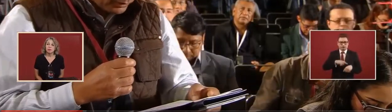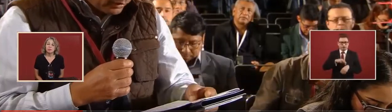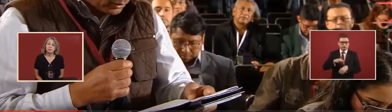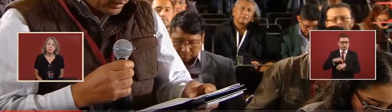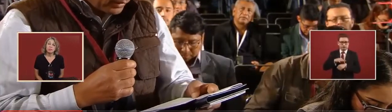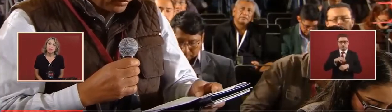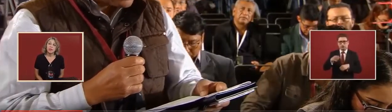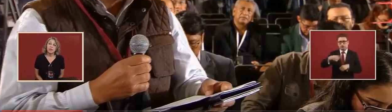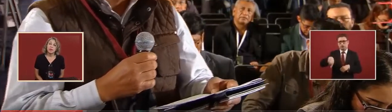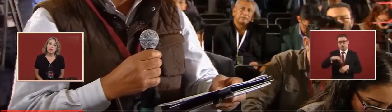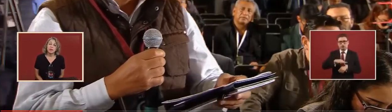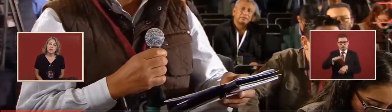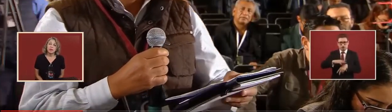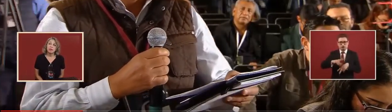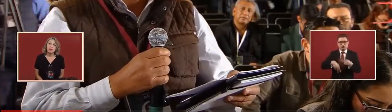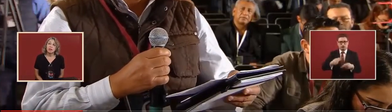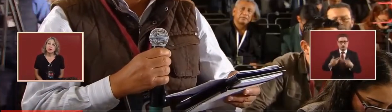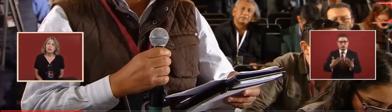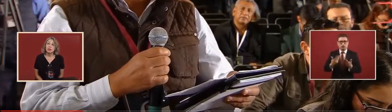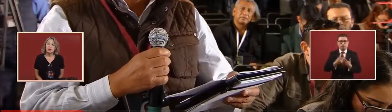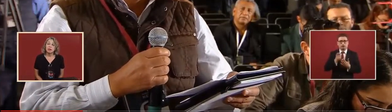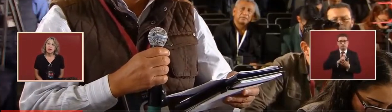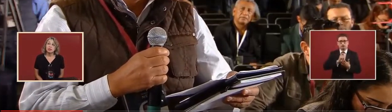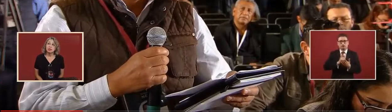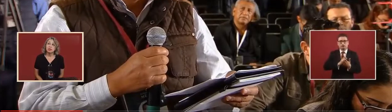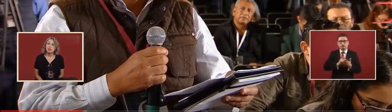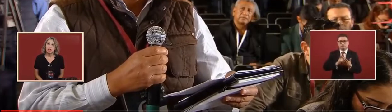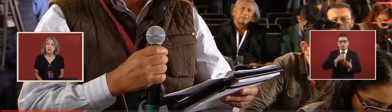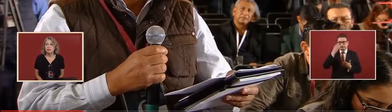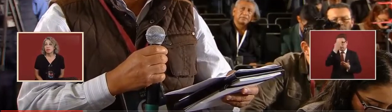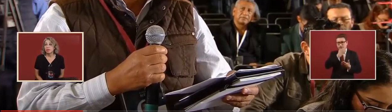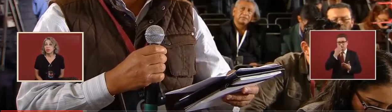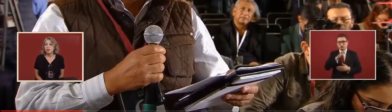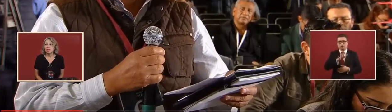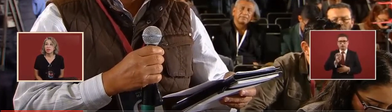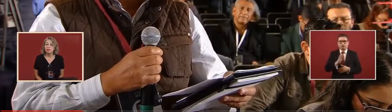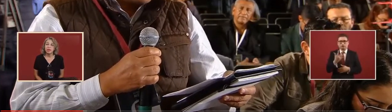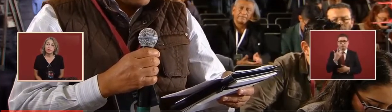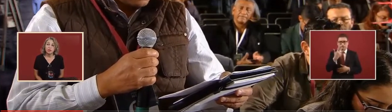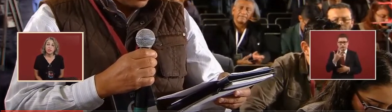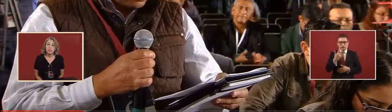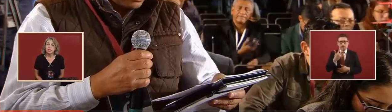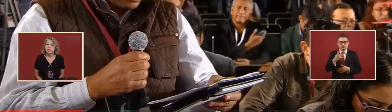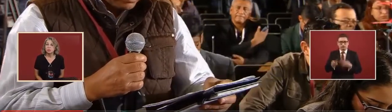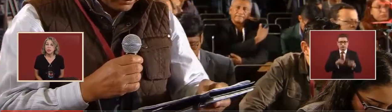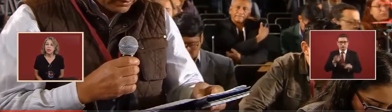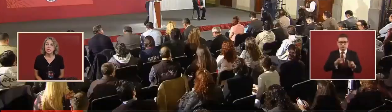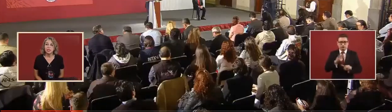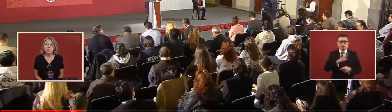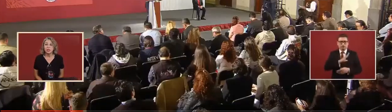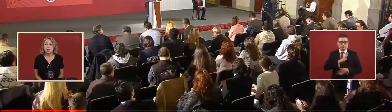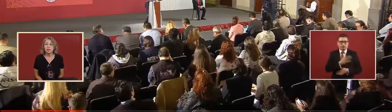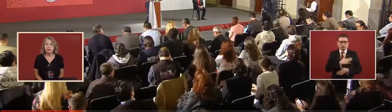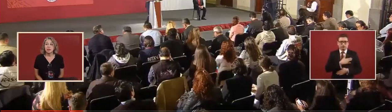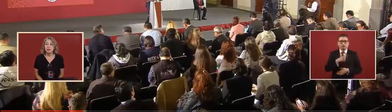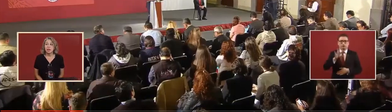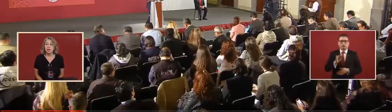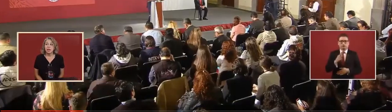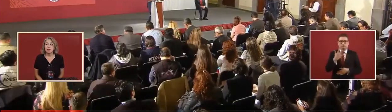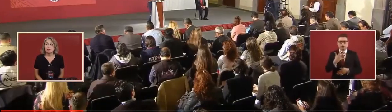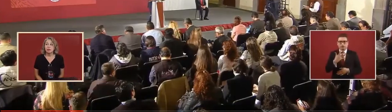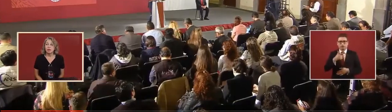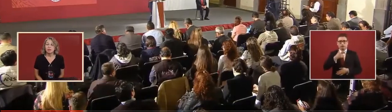The doctors are going to answer 405 questions in Spanish and 45 in English.